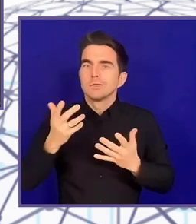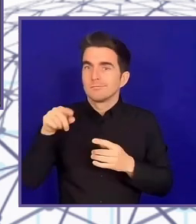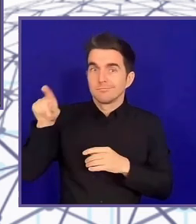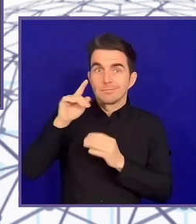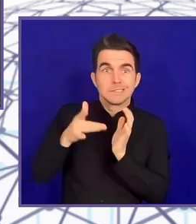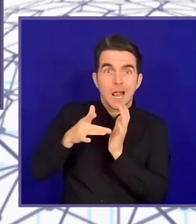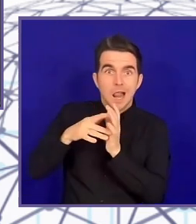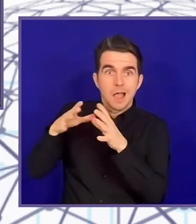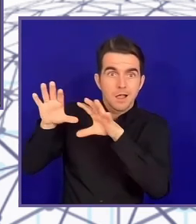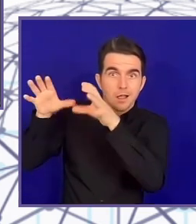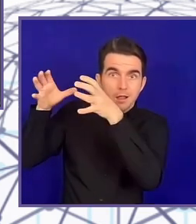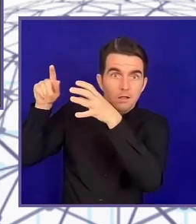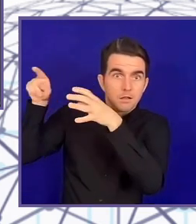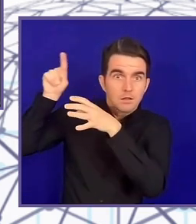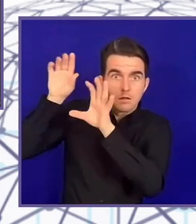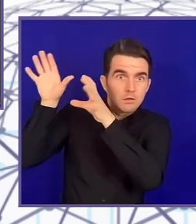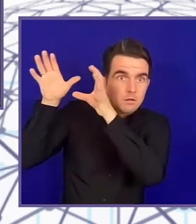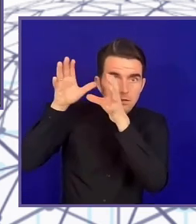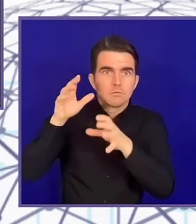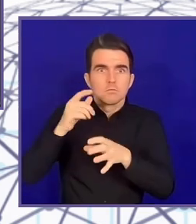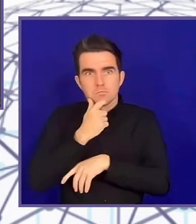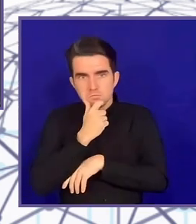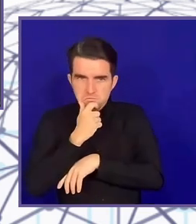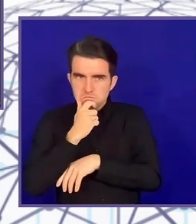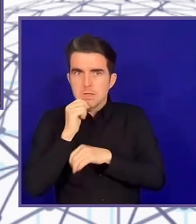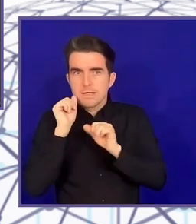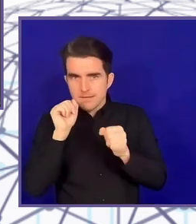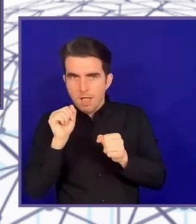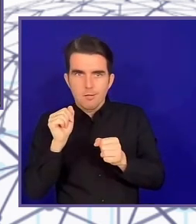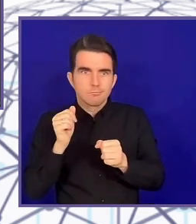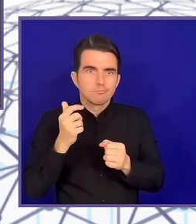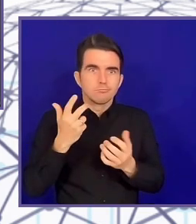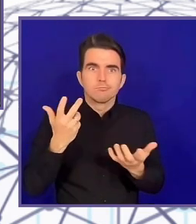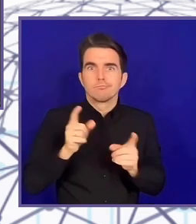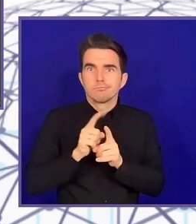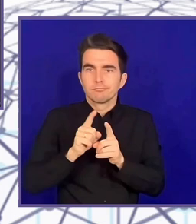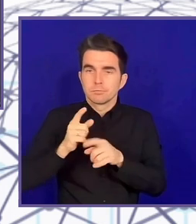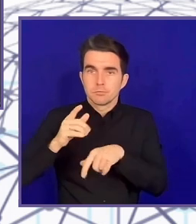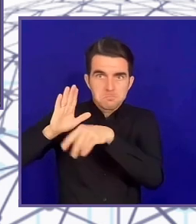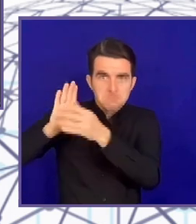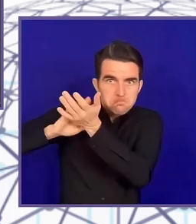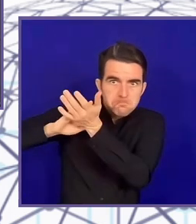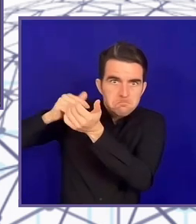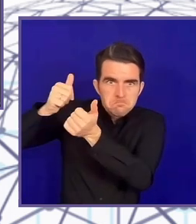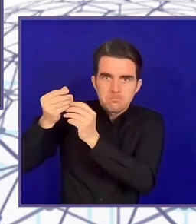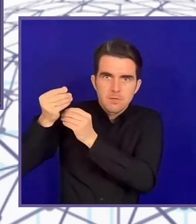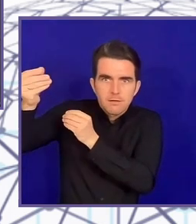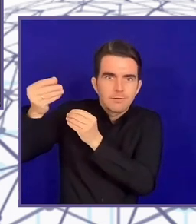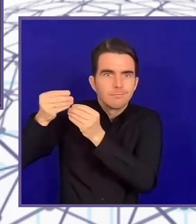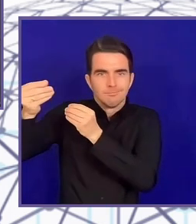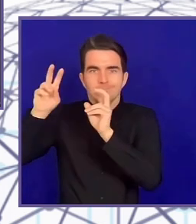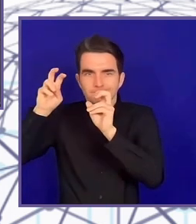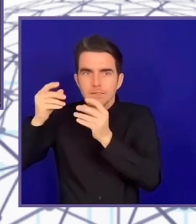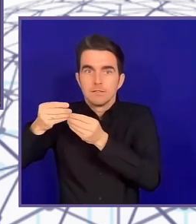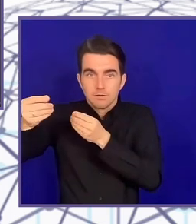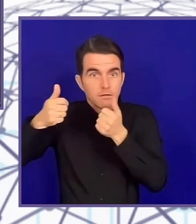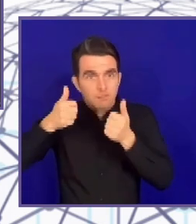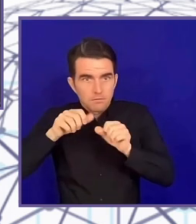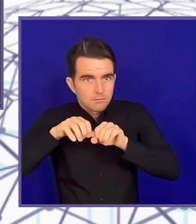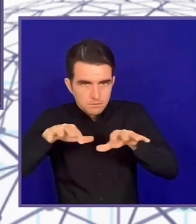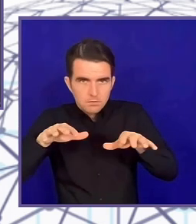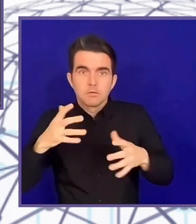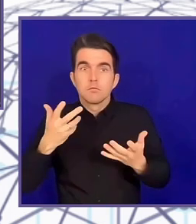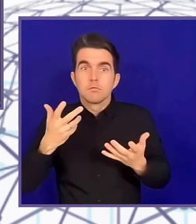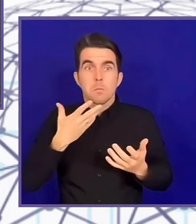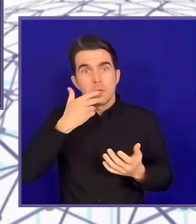this isn't acceptable. And we see what you did and we see that you didn't talk to us. We see that you're advertising it but not getting it into people's